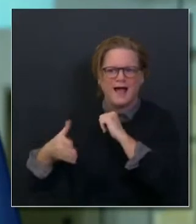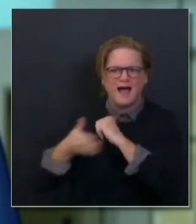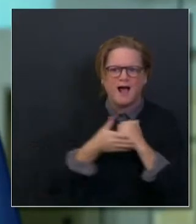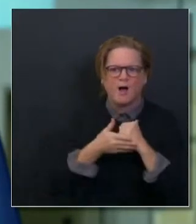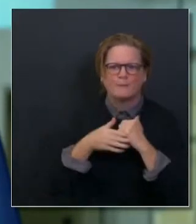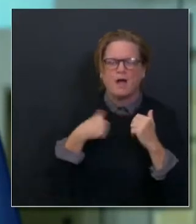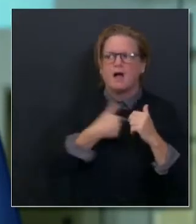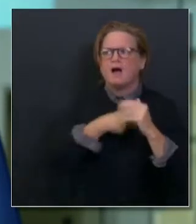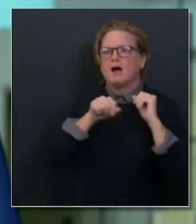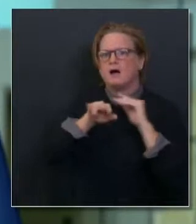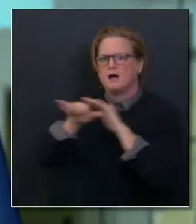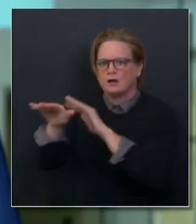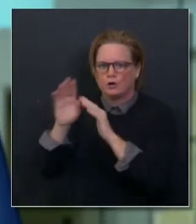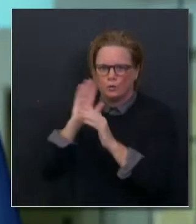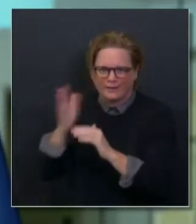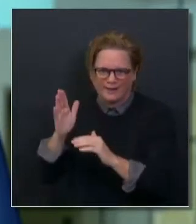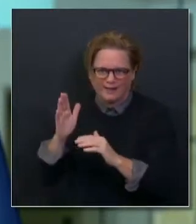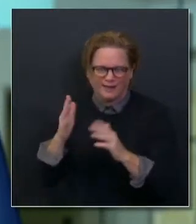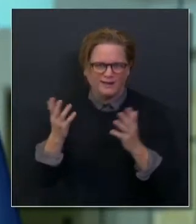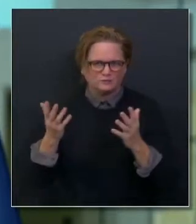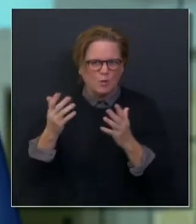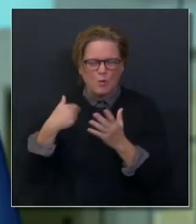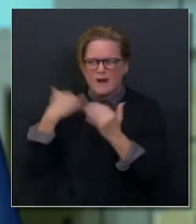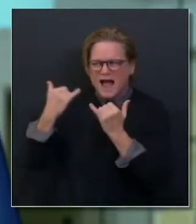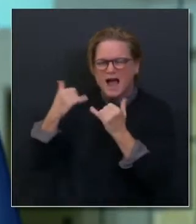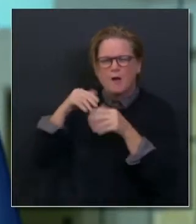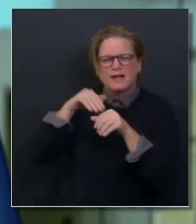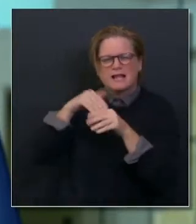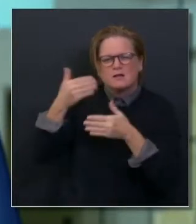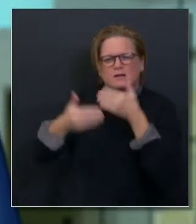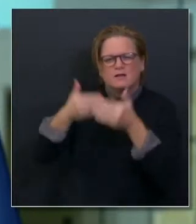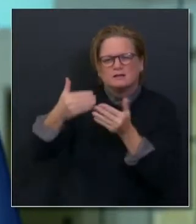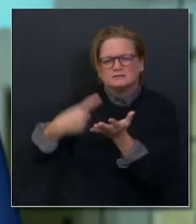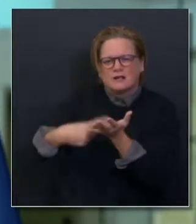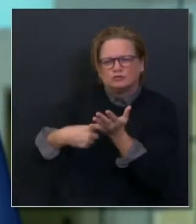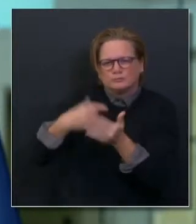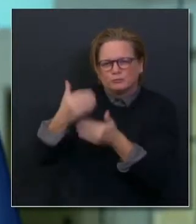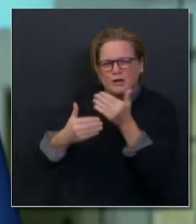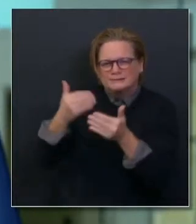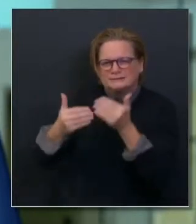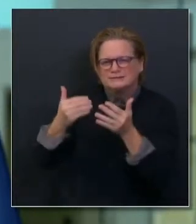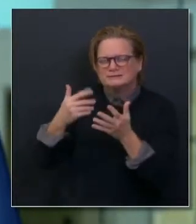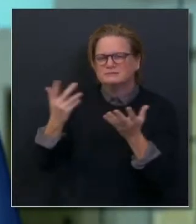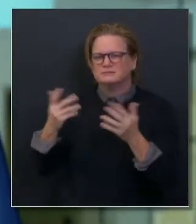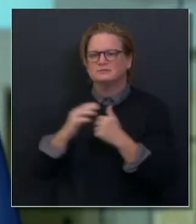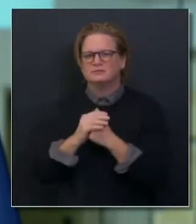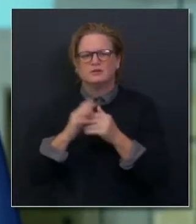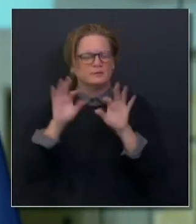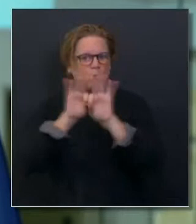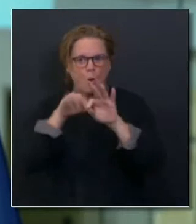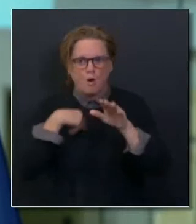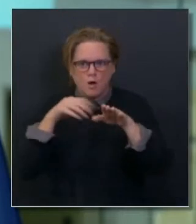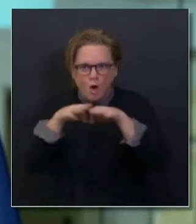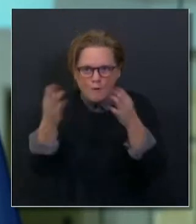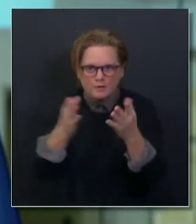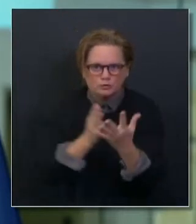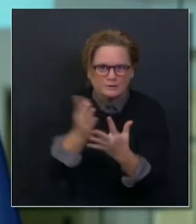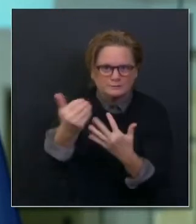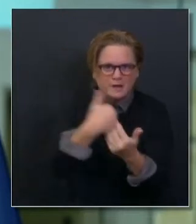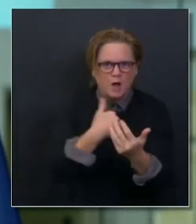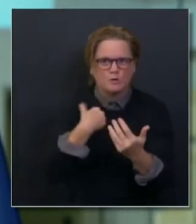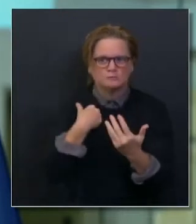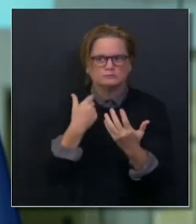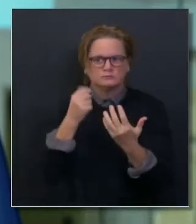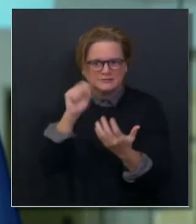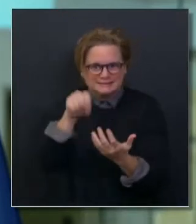in terms of potential need. But that's just to give you an update, full disclosure, on some of those more recent conversations in that